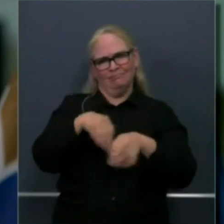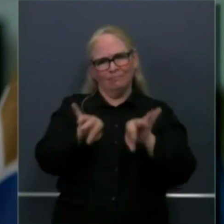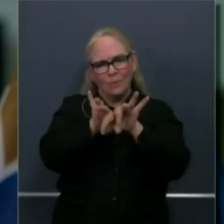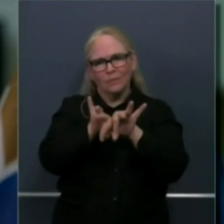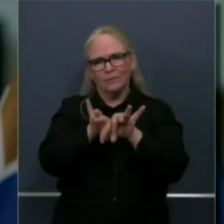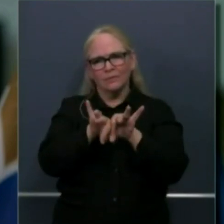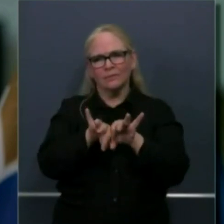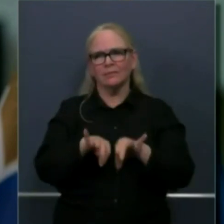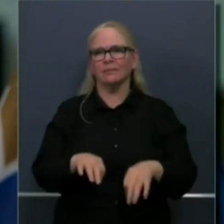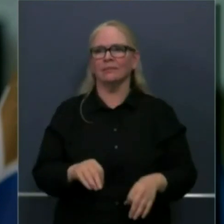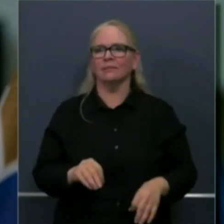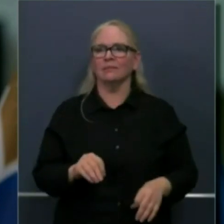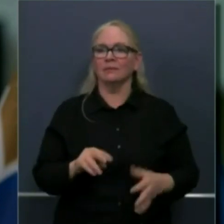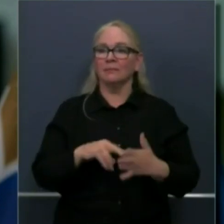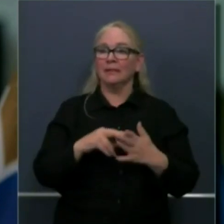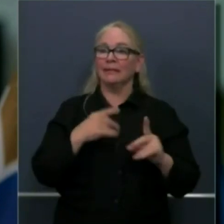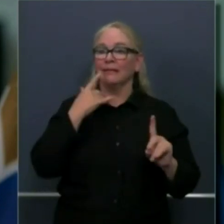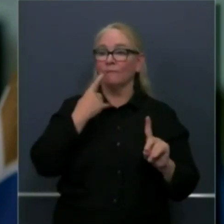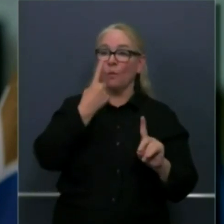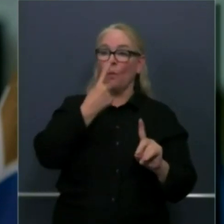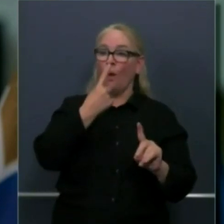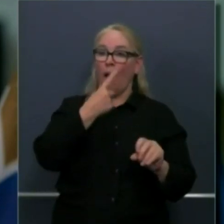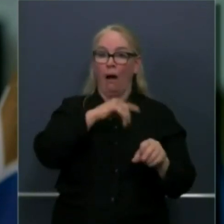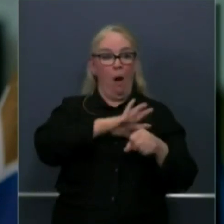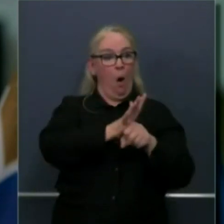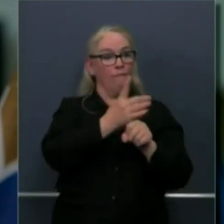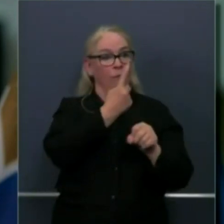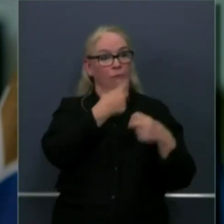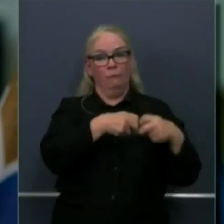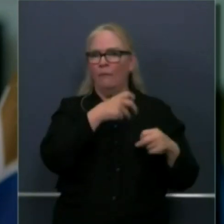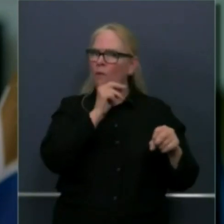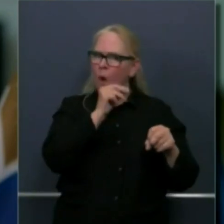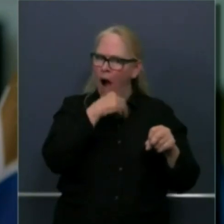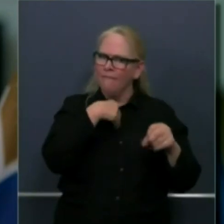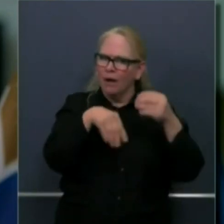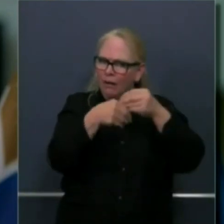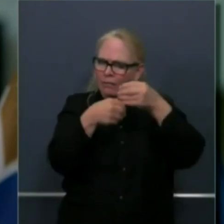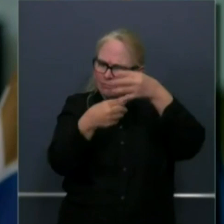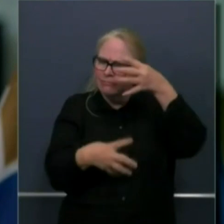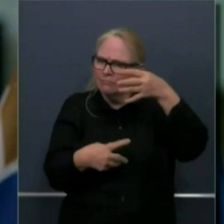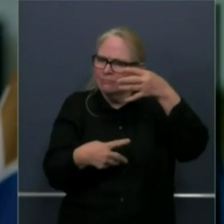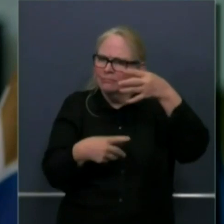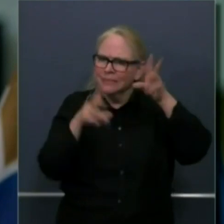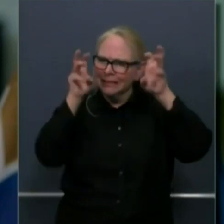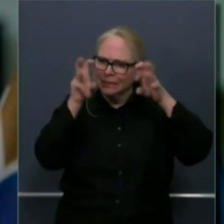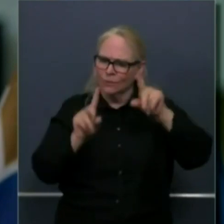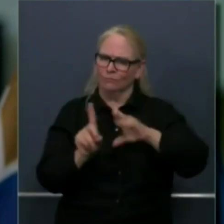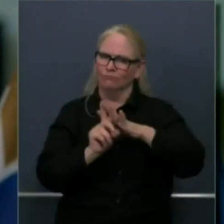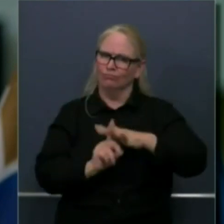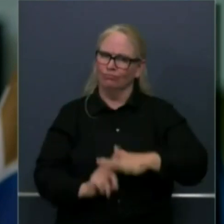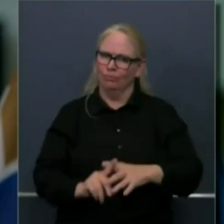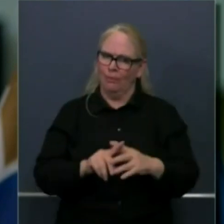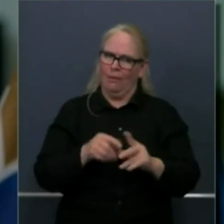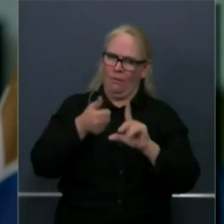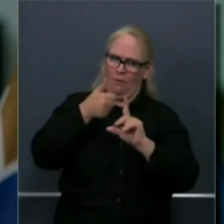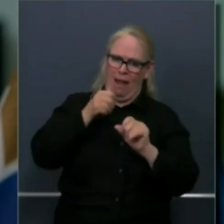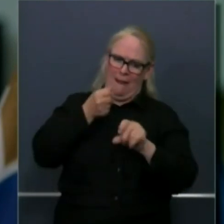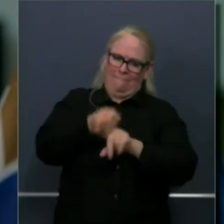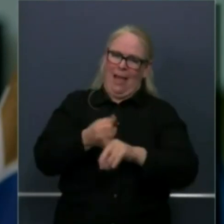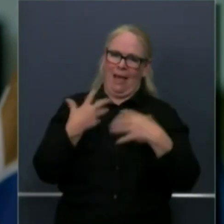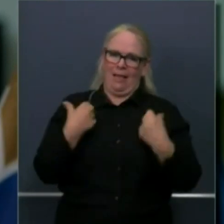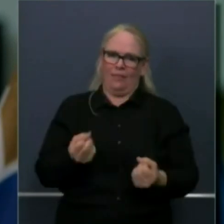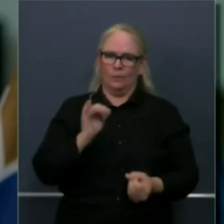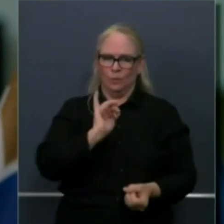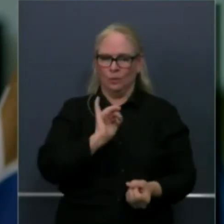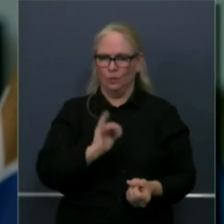as uh collaborate i'm in a collaborative frame uh in the context of a broader health frame but again guided